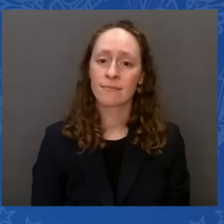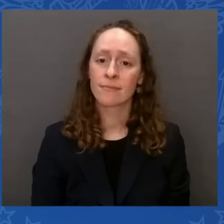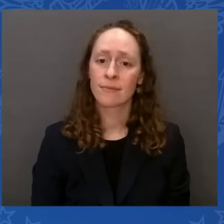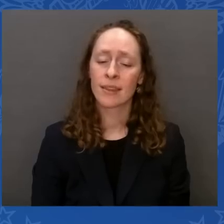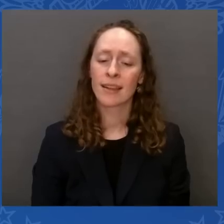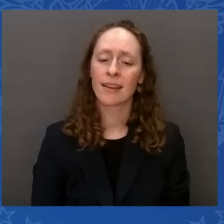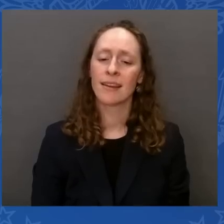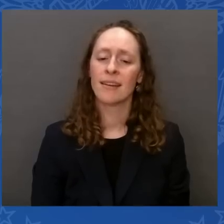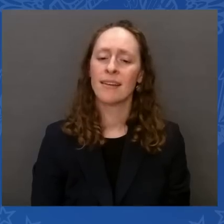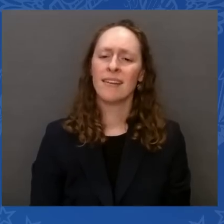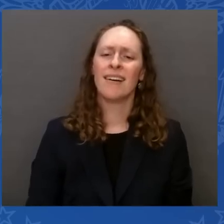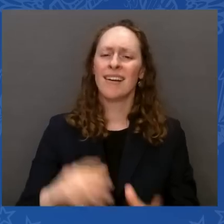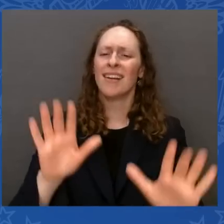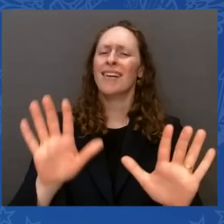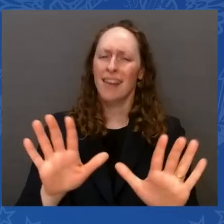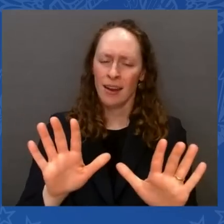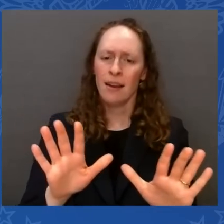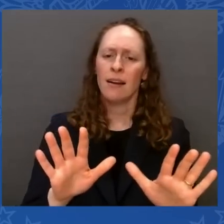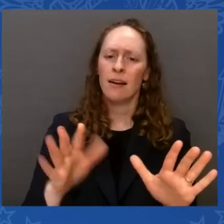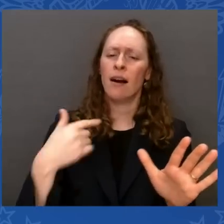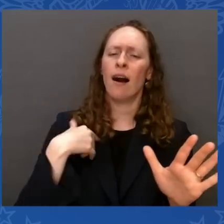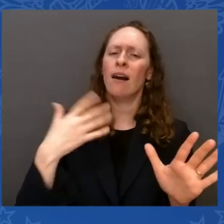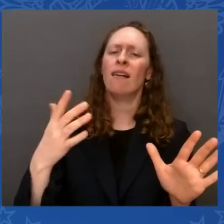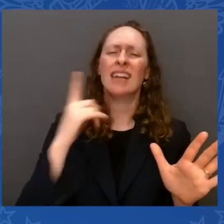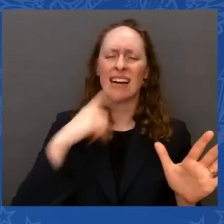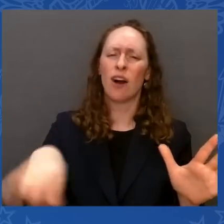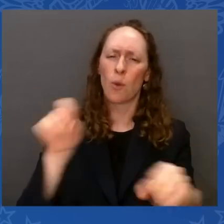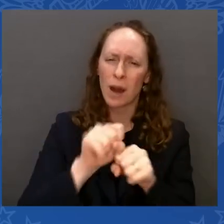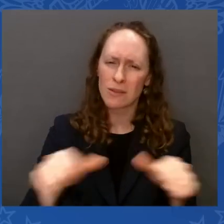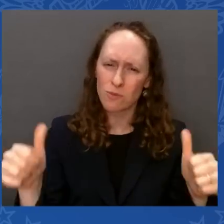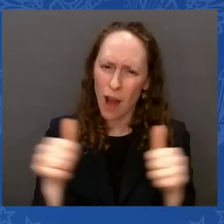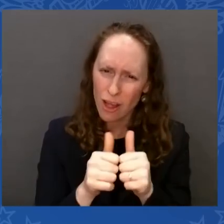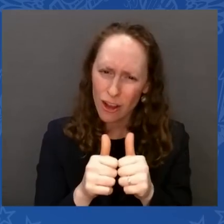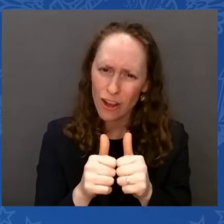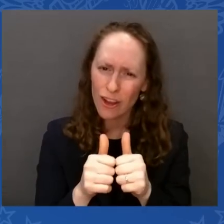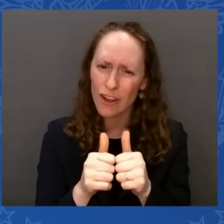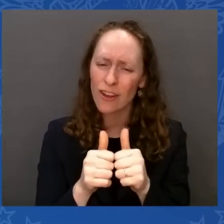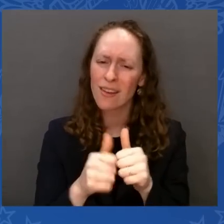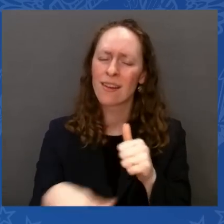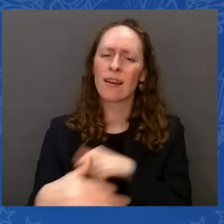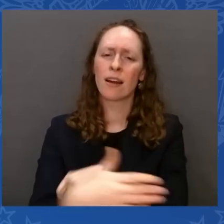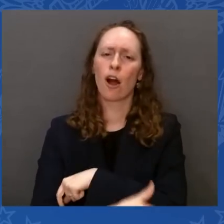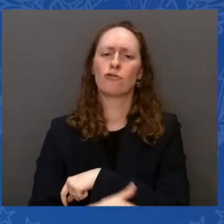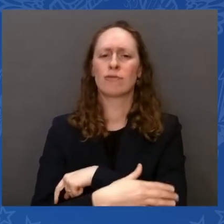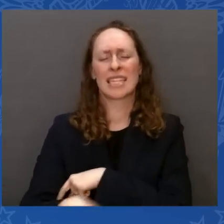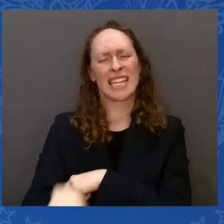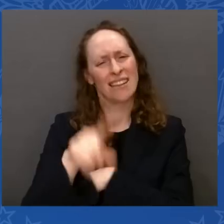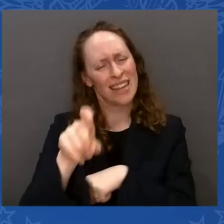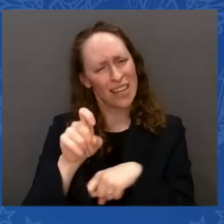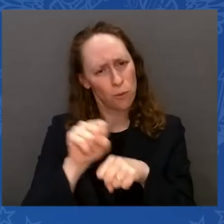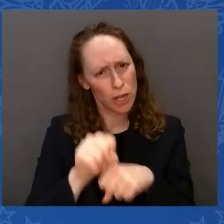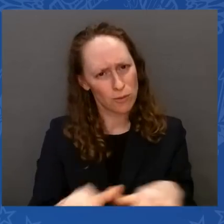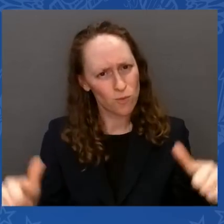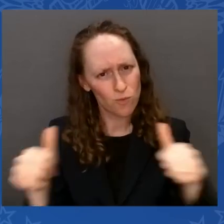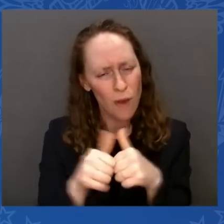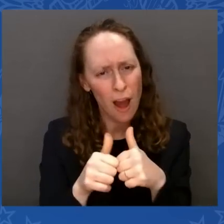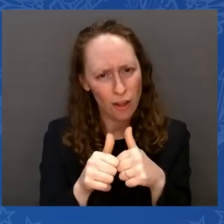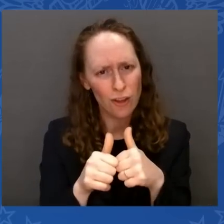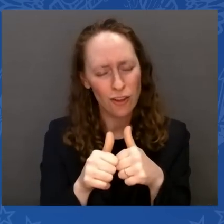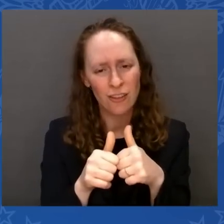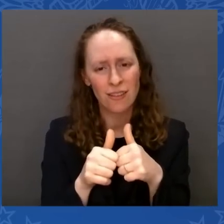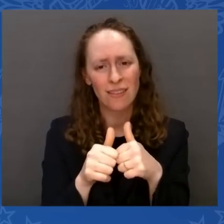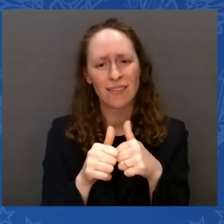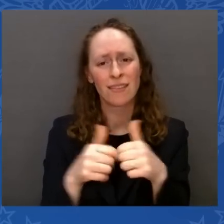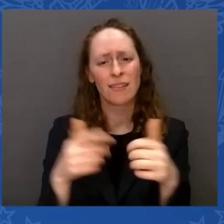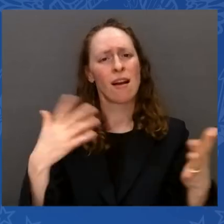can. We've got to bring the country back together again. You know, there are areas where we should be able to agree, like protecting Medicare and Social